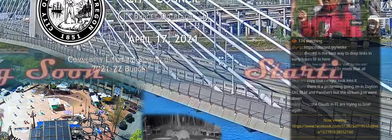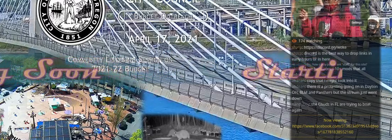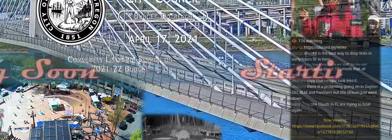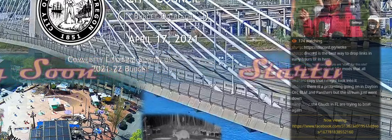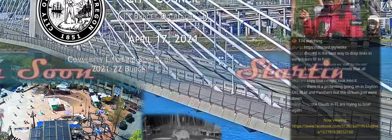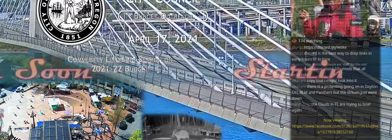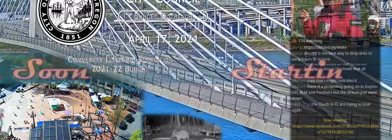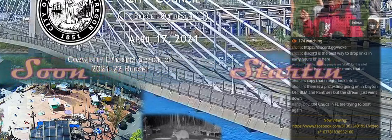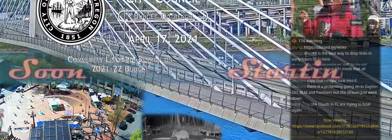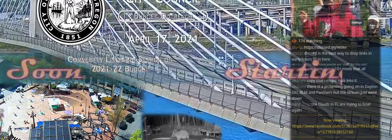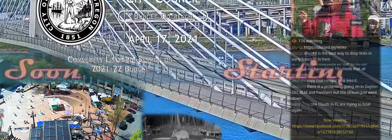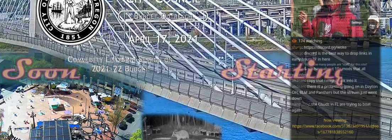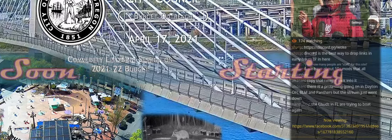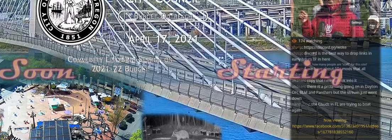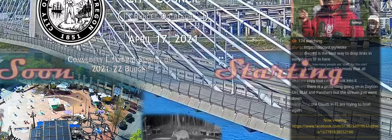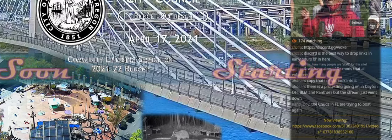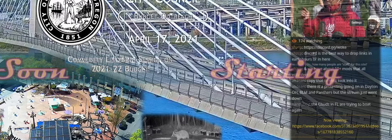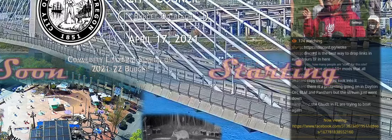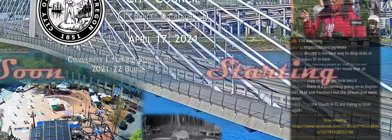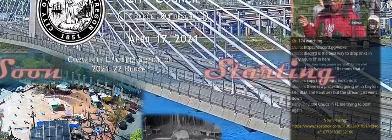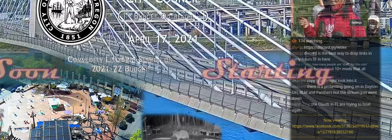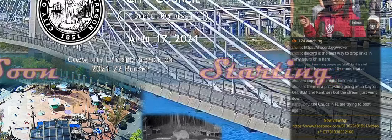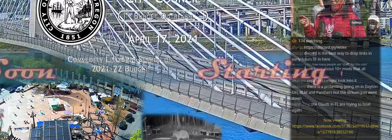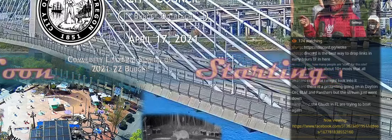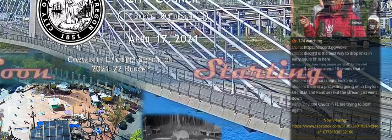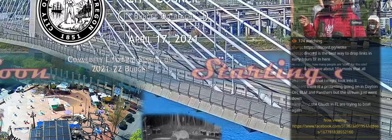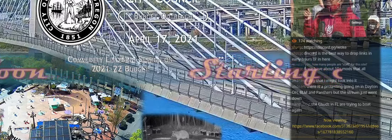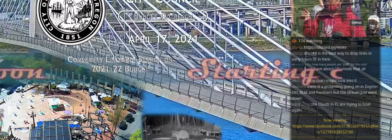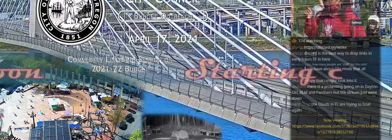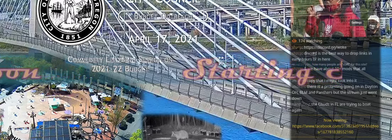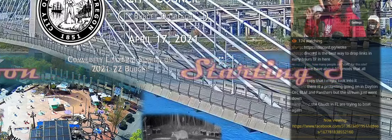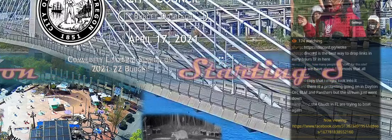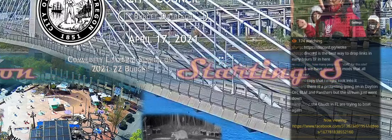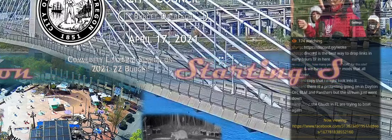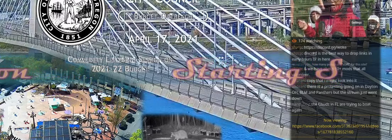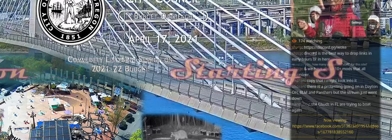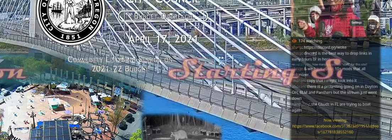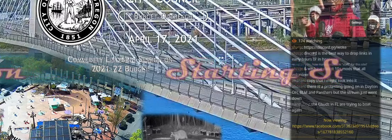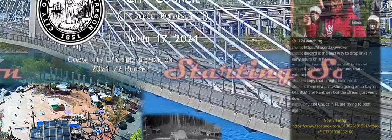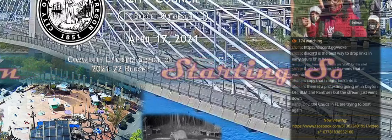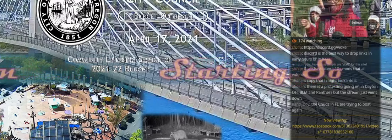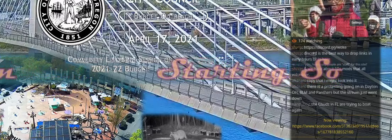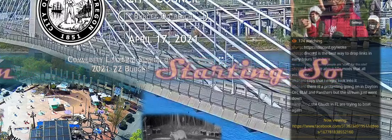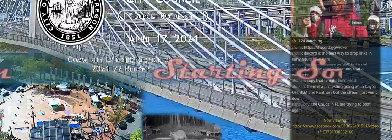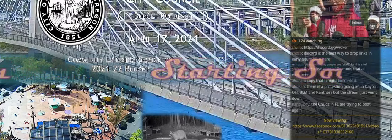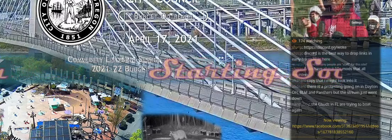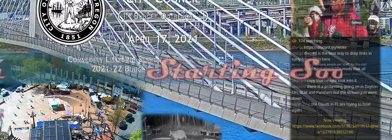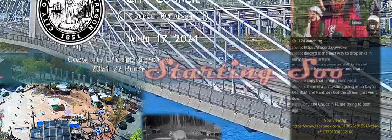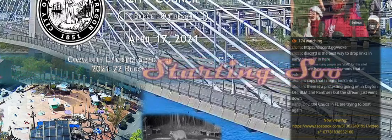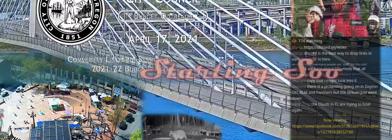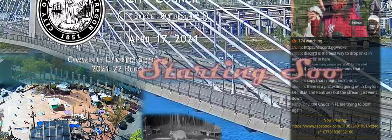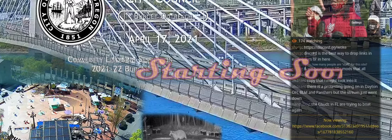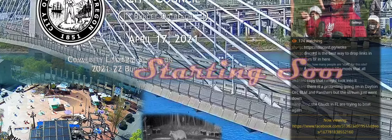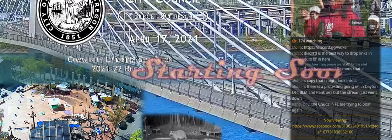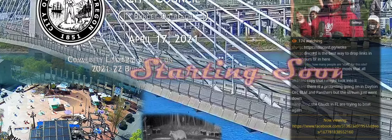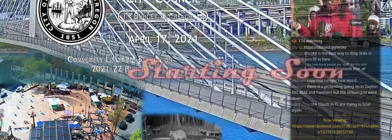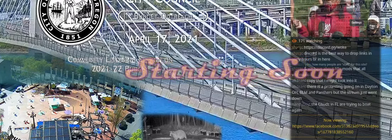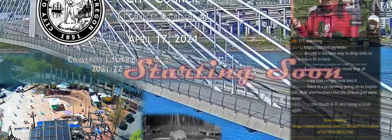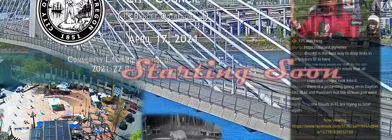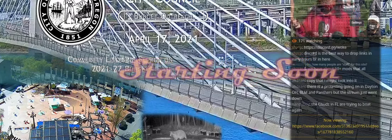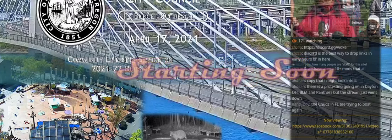Also from Providence Children's Health, caring for kids with ear, nose, and throat concerns. From ear infections to tonsil issues,